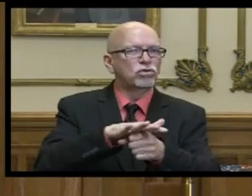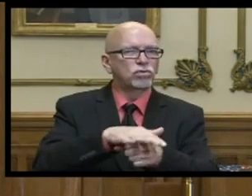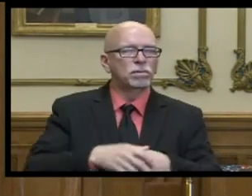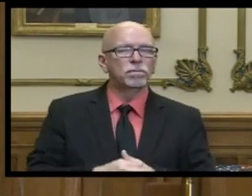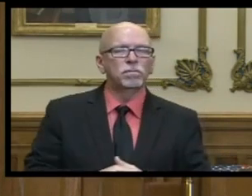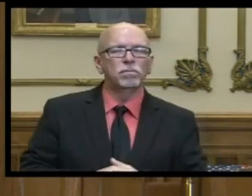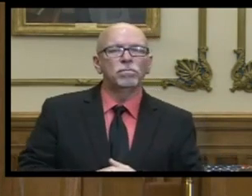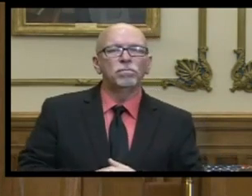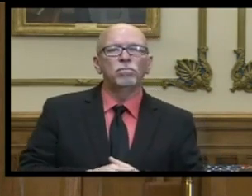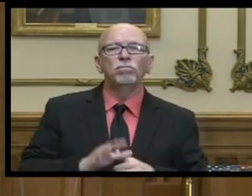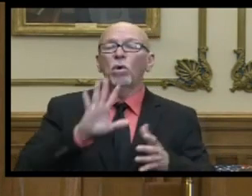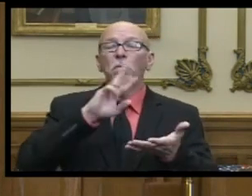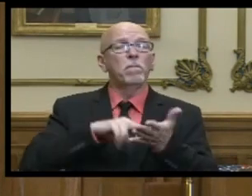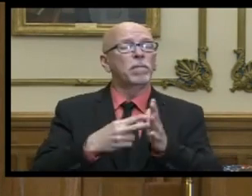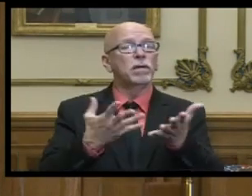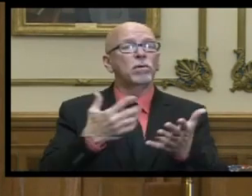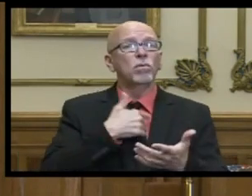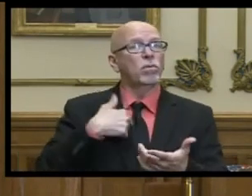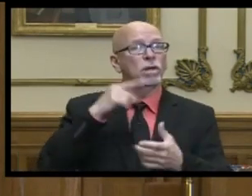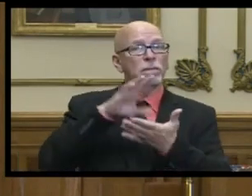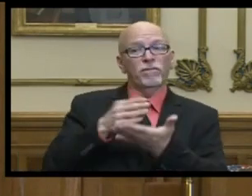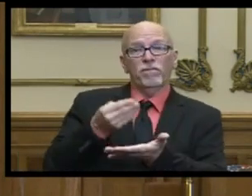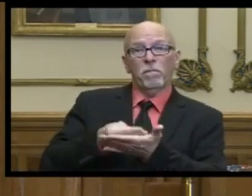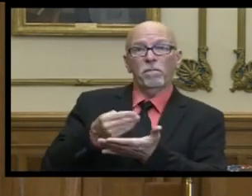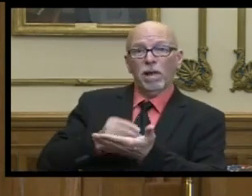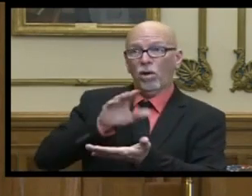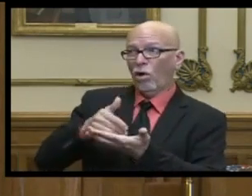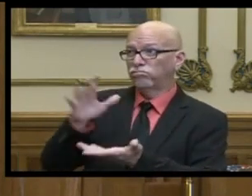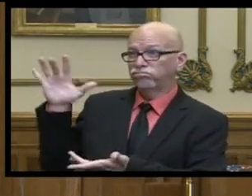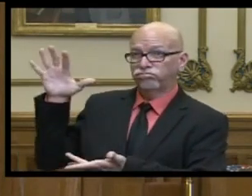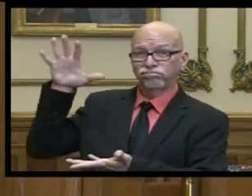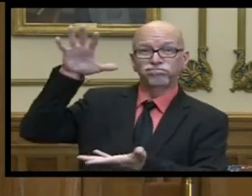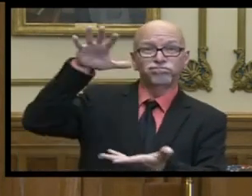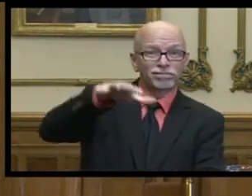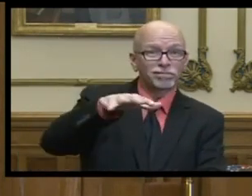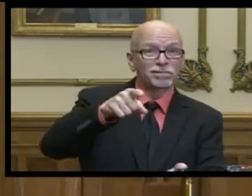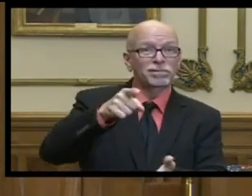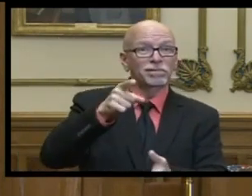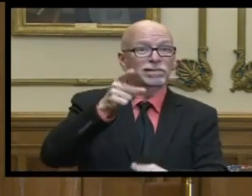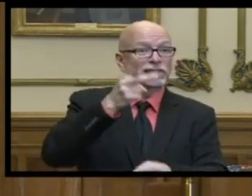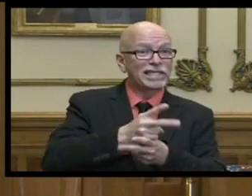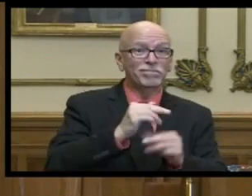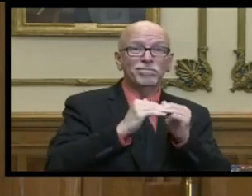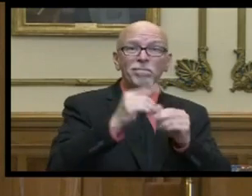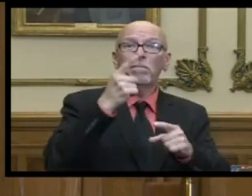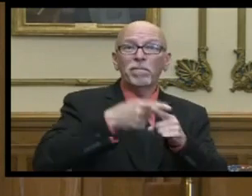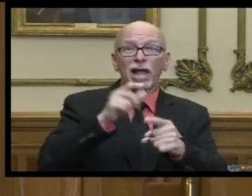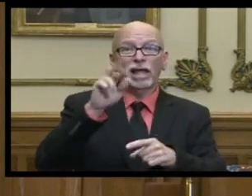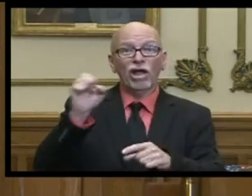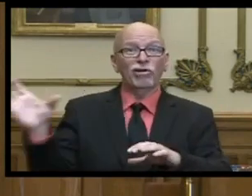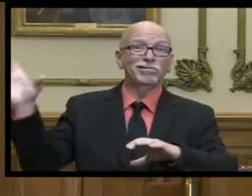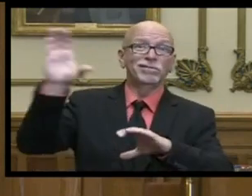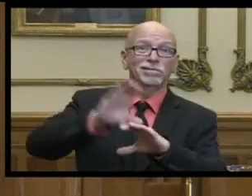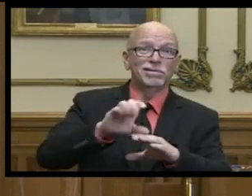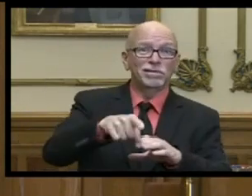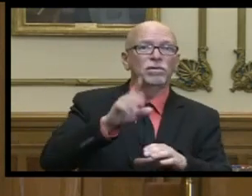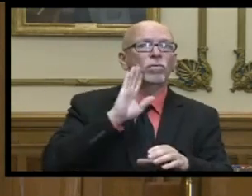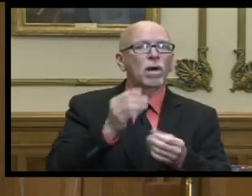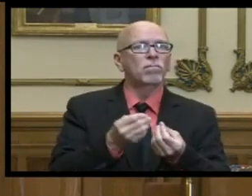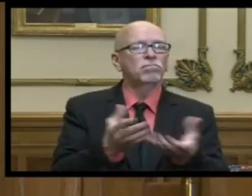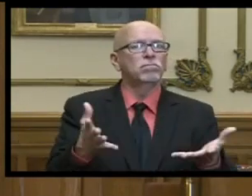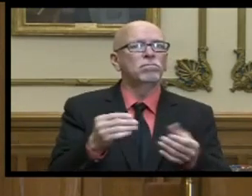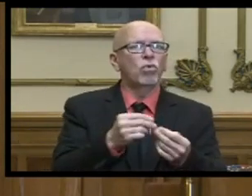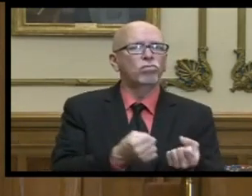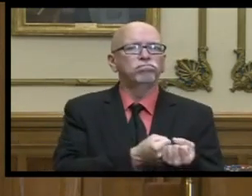so we believe that the funding maintaining the funding levels along with the cares act provide the resources needed for schools